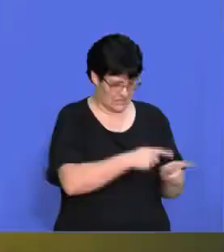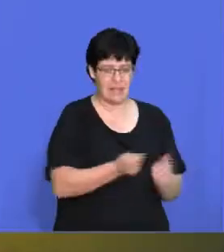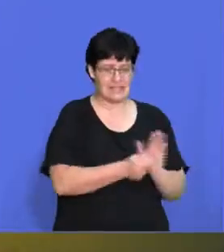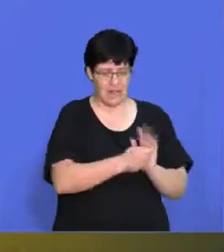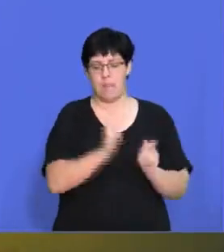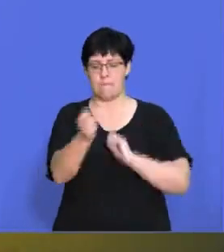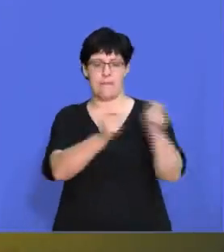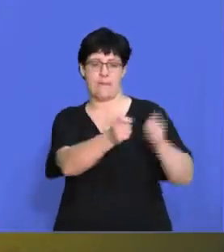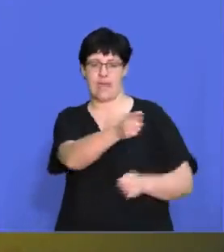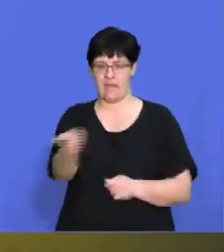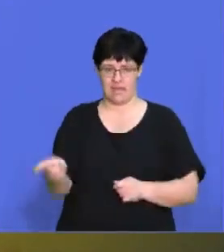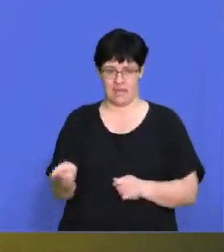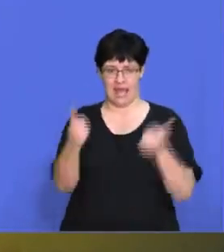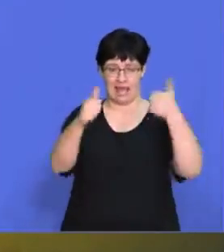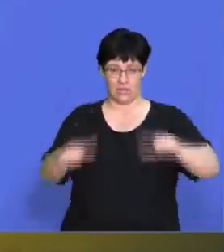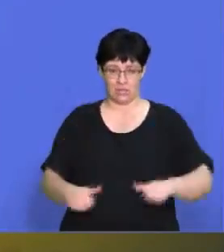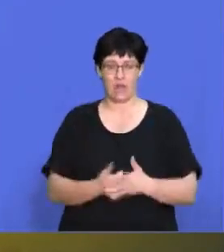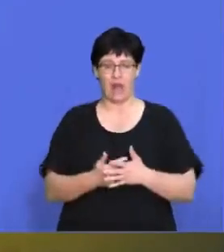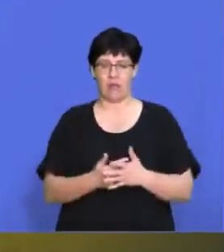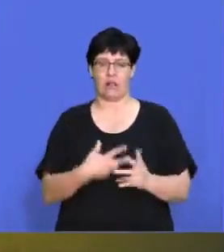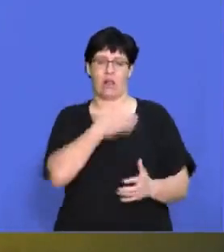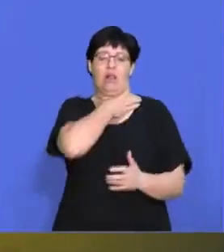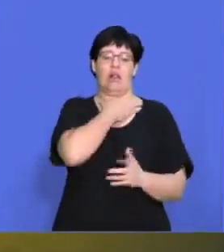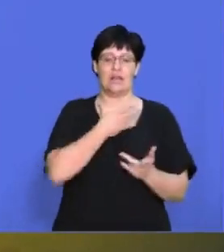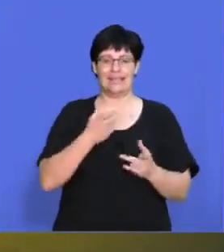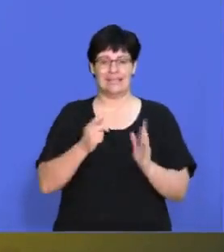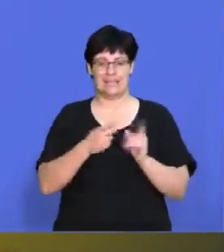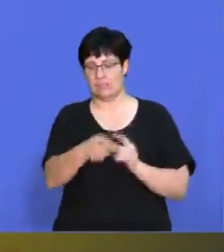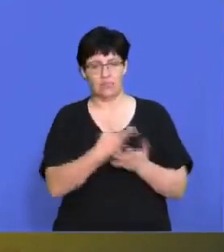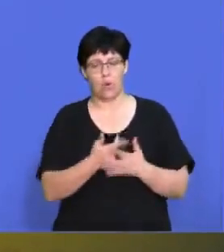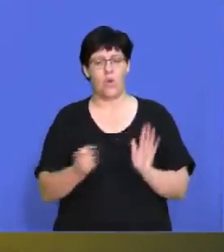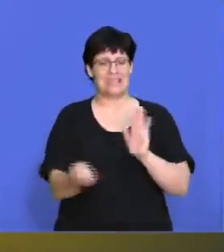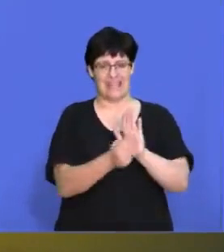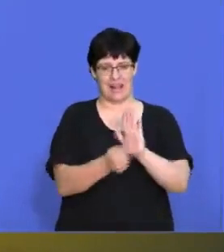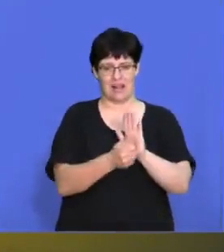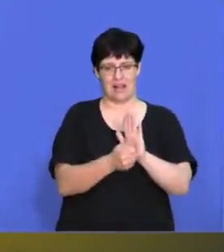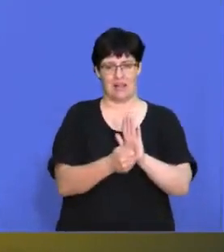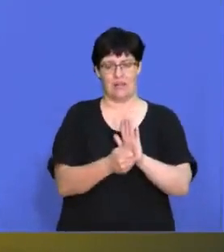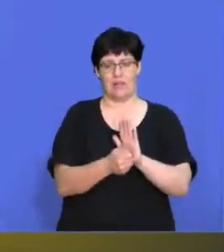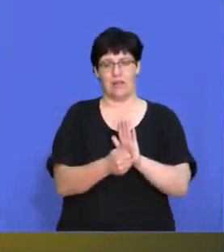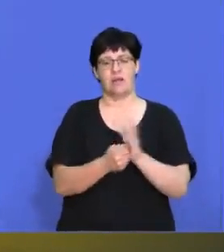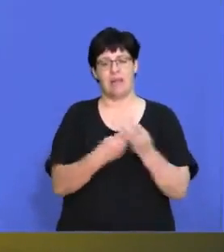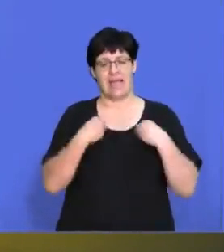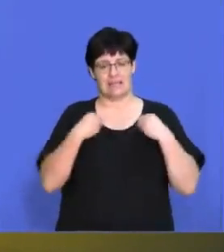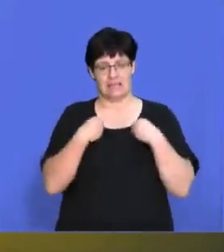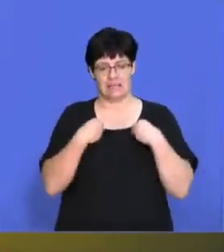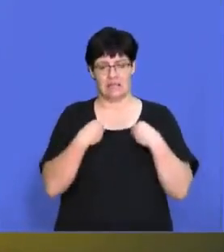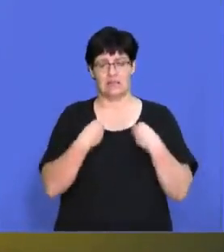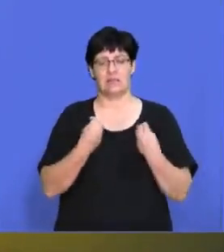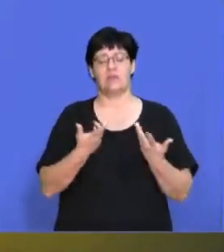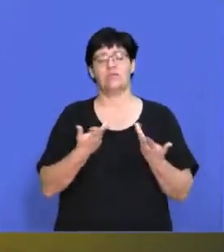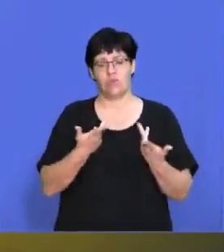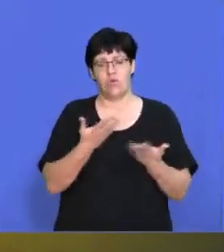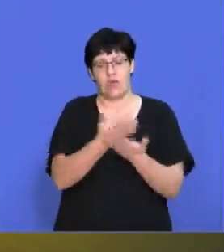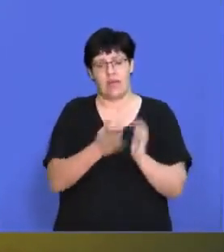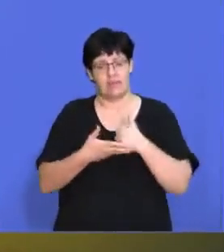aren't in a massive debt trap. So we sell off a whole bunch of our assets to help